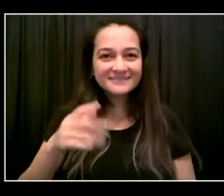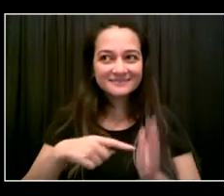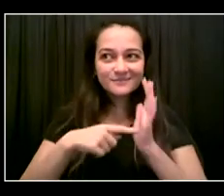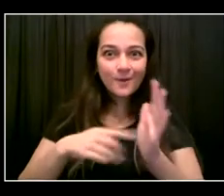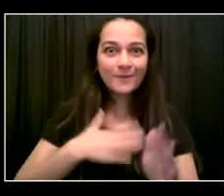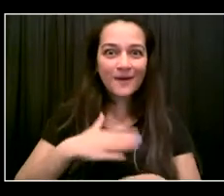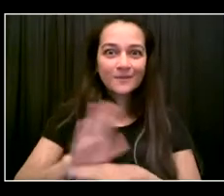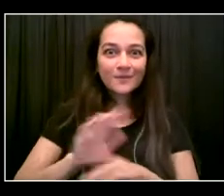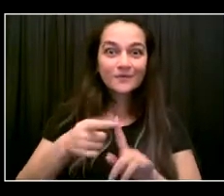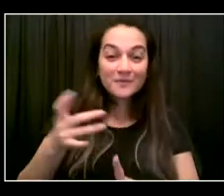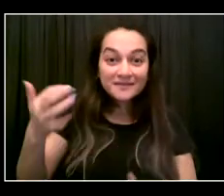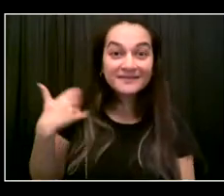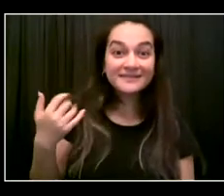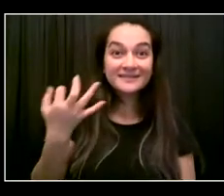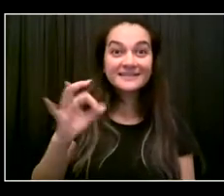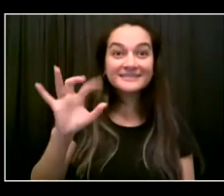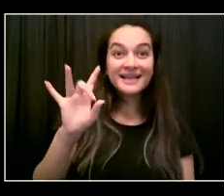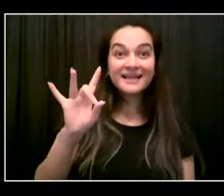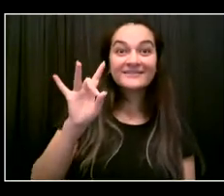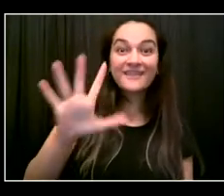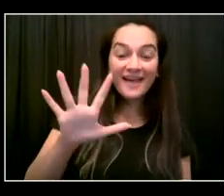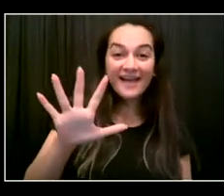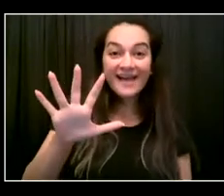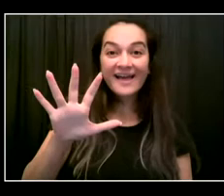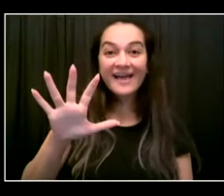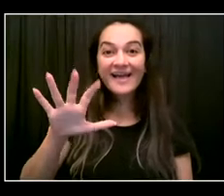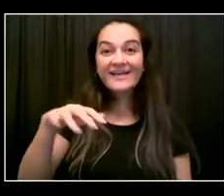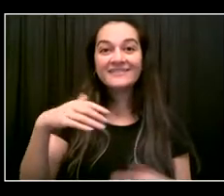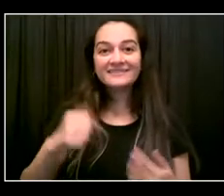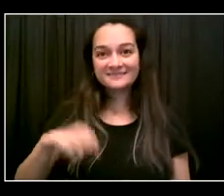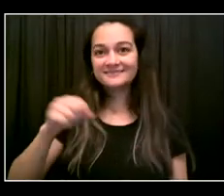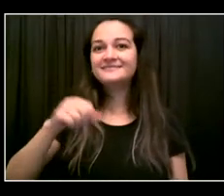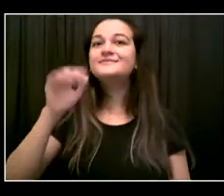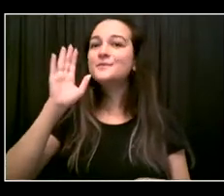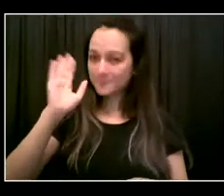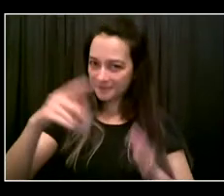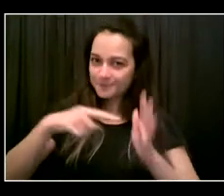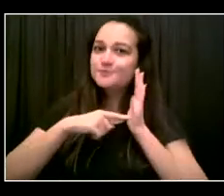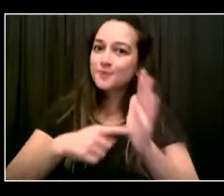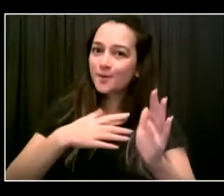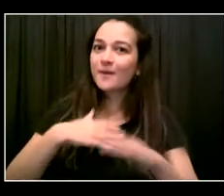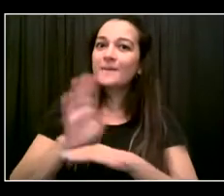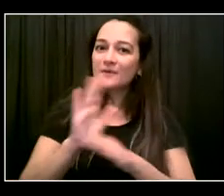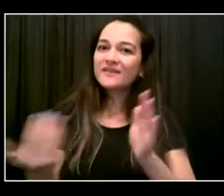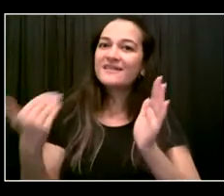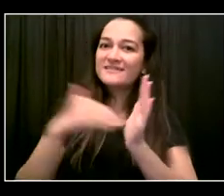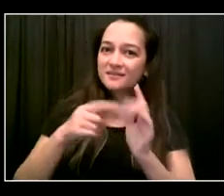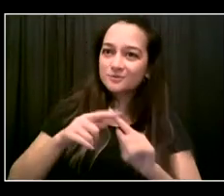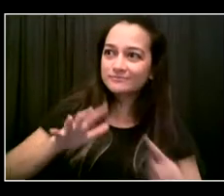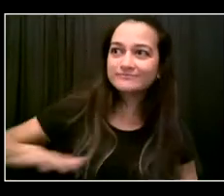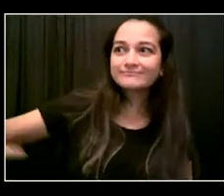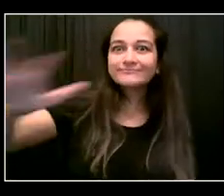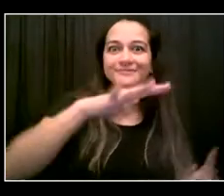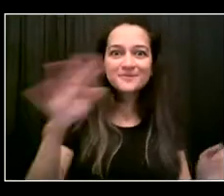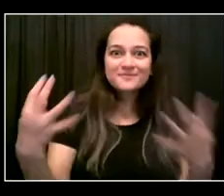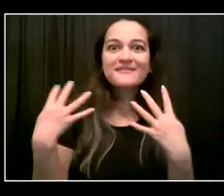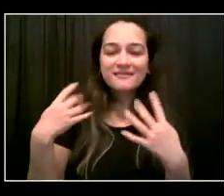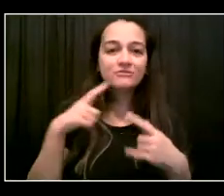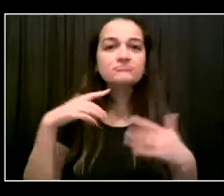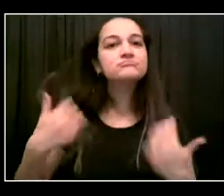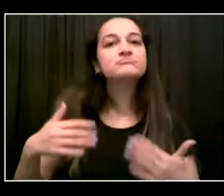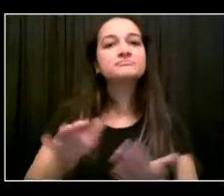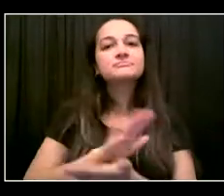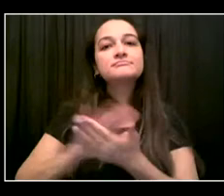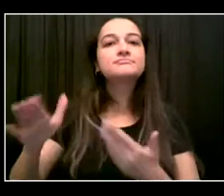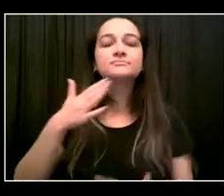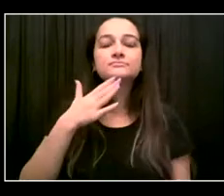-hop movie, Crushed Groove, and they're screening it at the museum. So it's sold out already, but it's just bringing New York